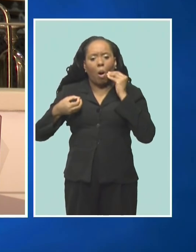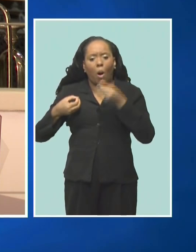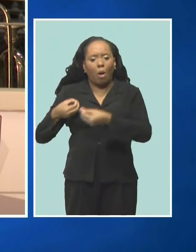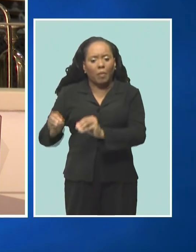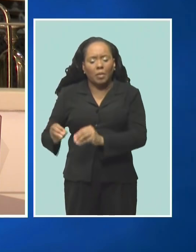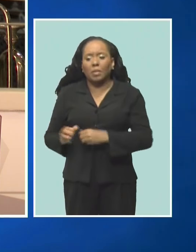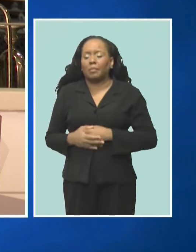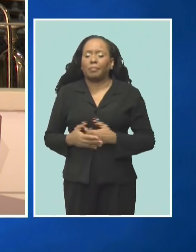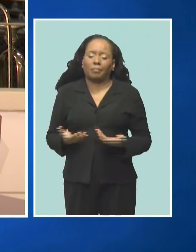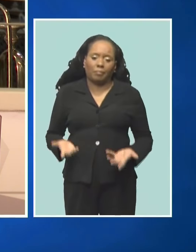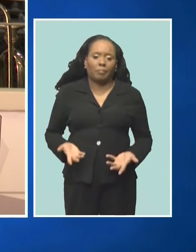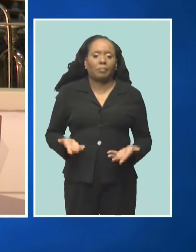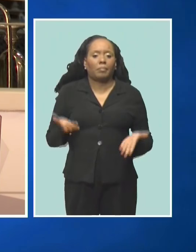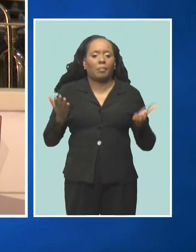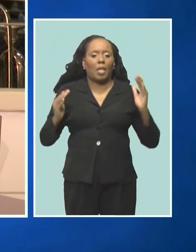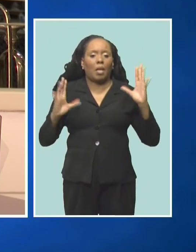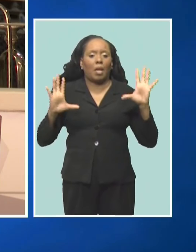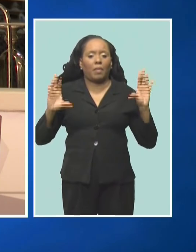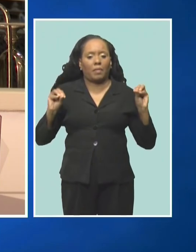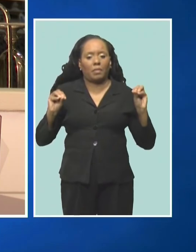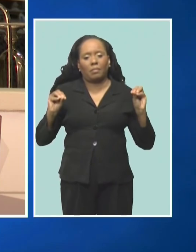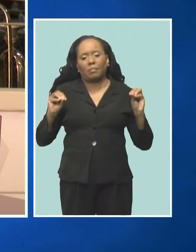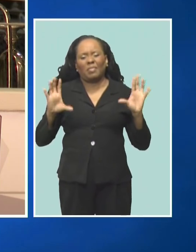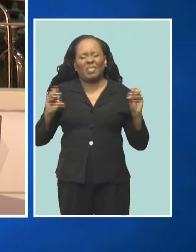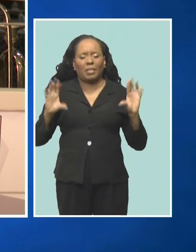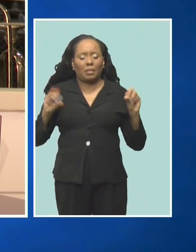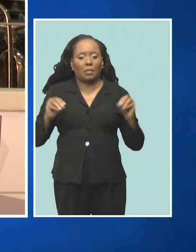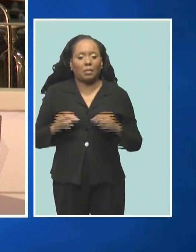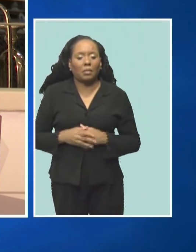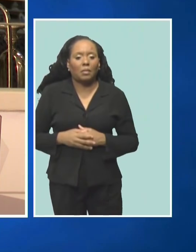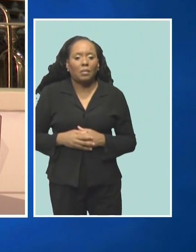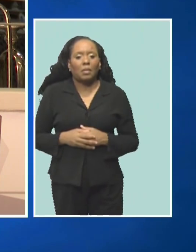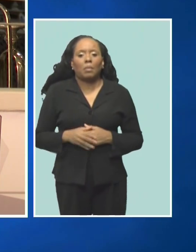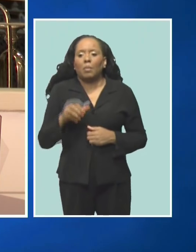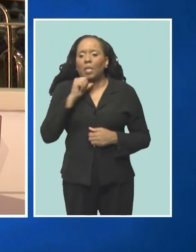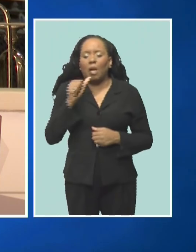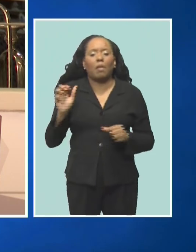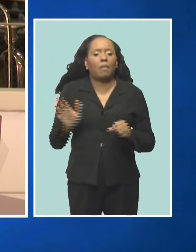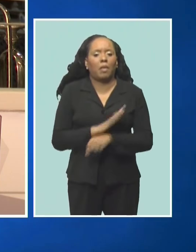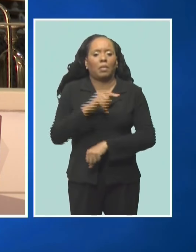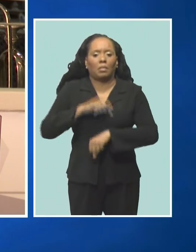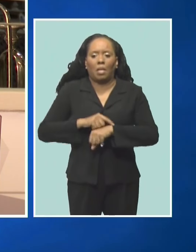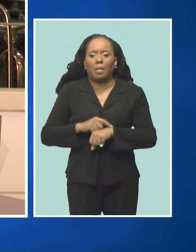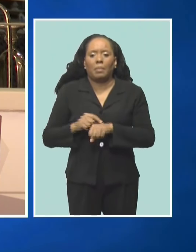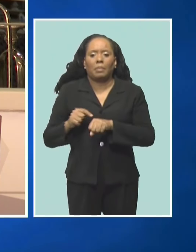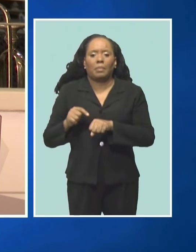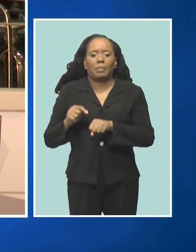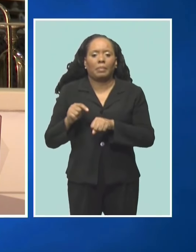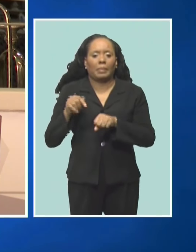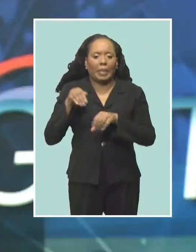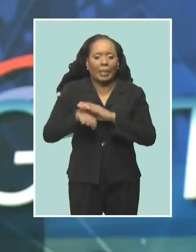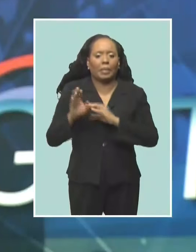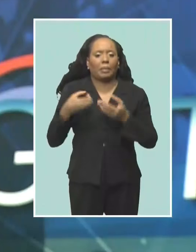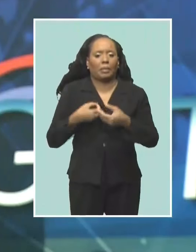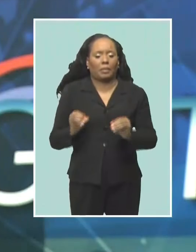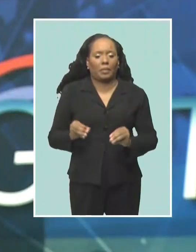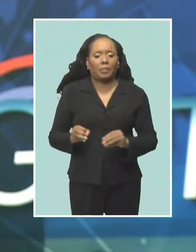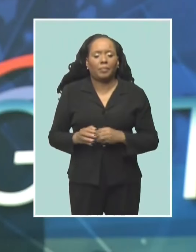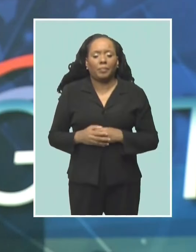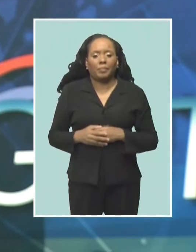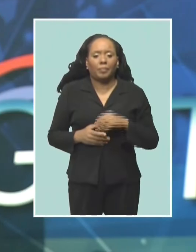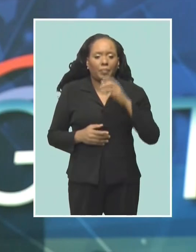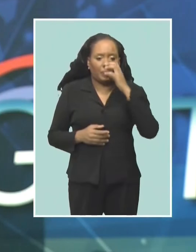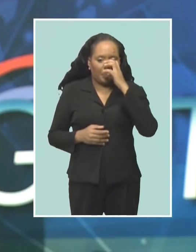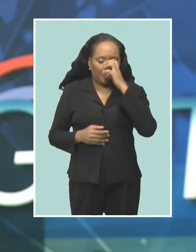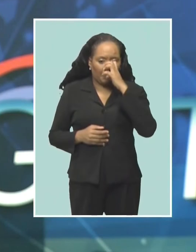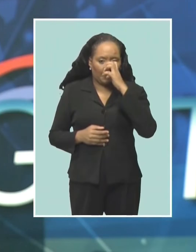work from home some days, but some days you're in the office and have that hybrid model, as opposed to asking people to be fully in the office. The